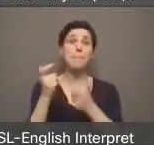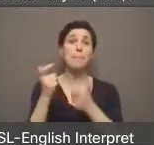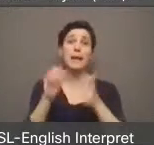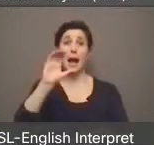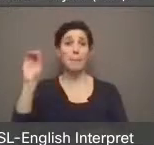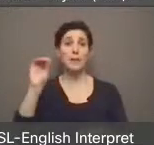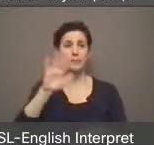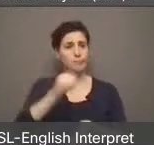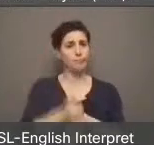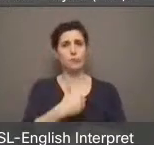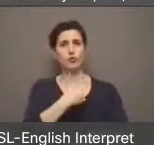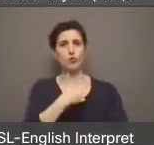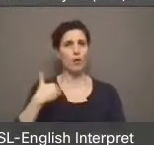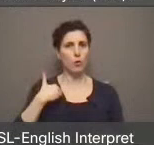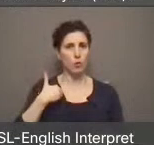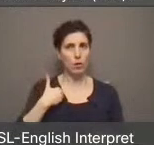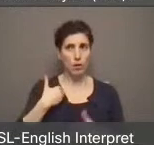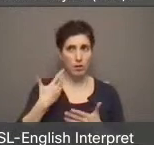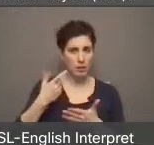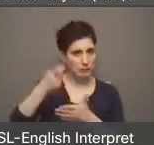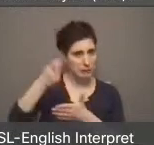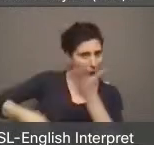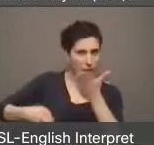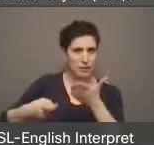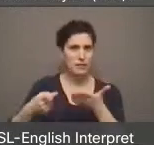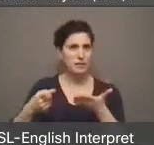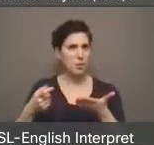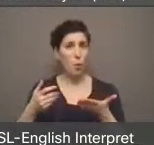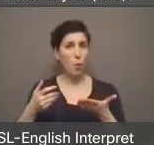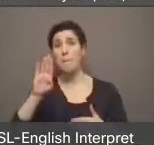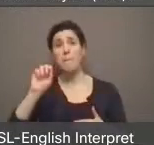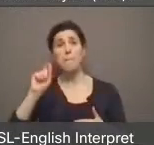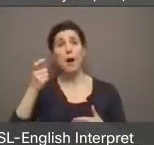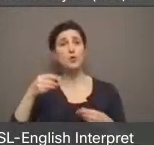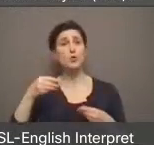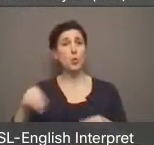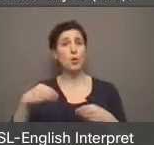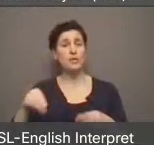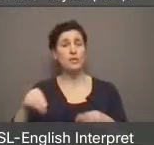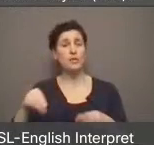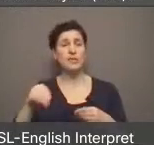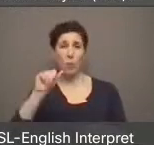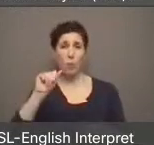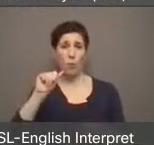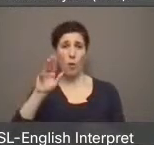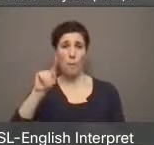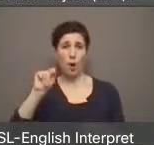here and big box stores like Walmart and even shoppers drug mart based on the.